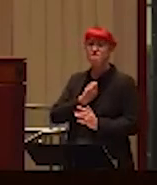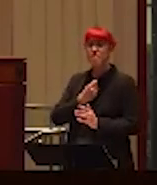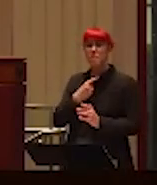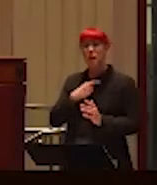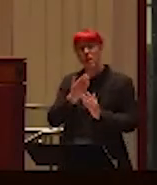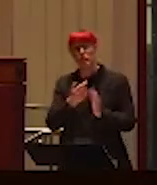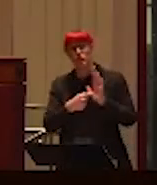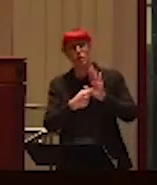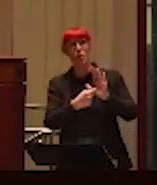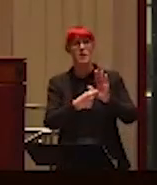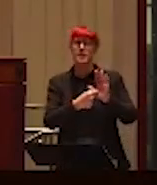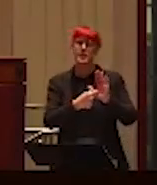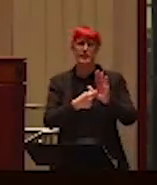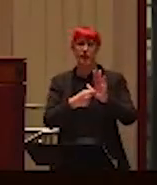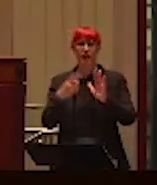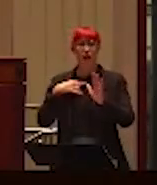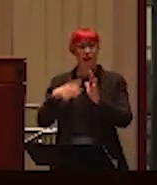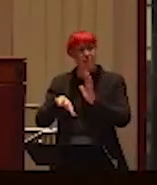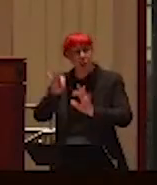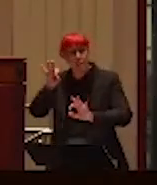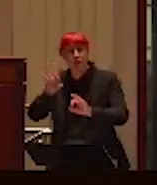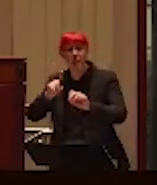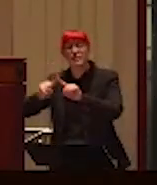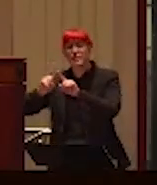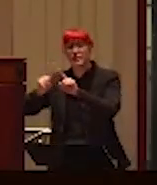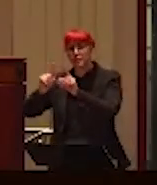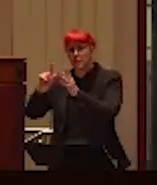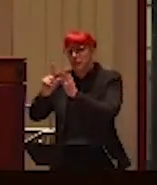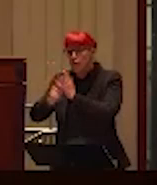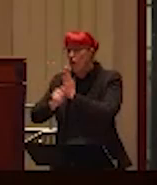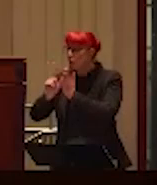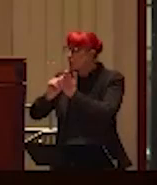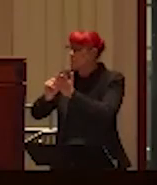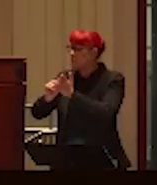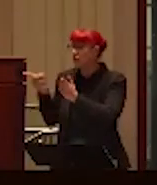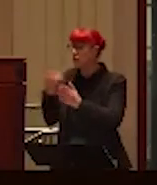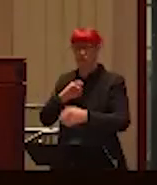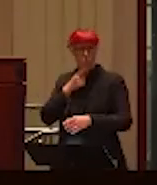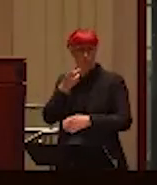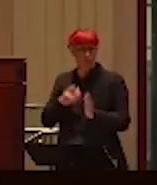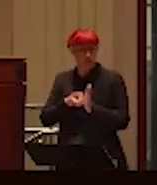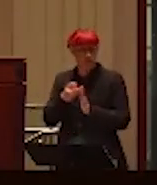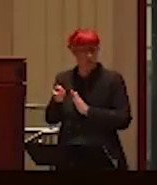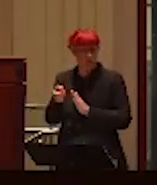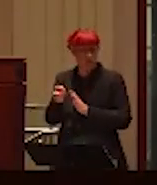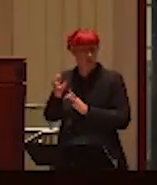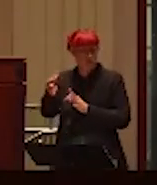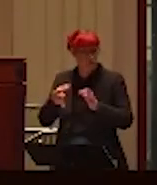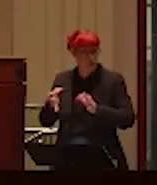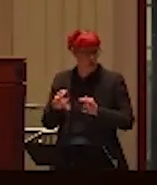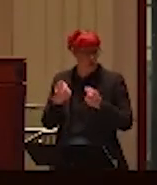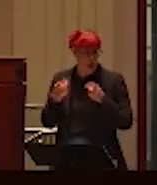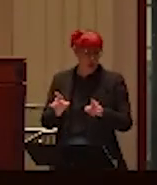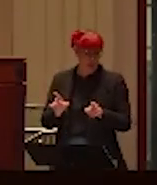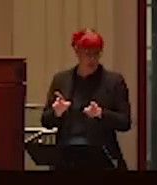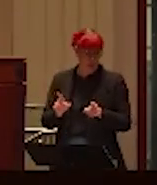in the paper, that they were realizing Alexander's simply telling the truth. Um, she's describing the way things are, whether that's